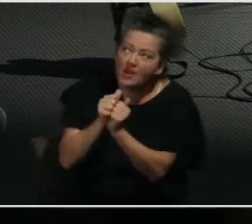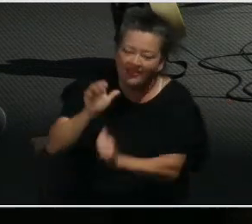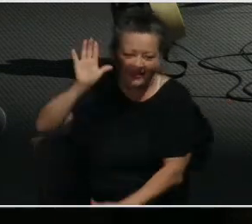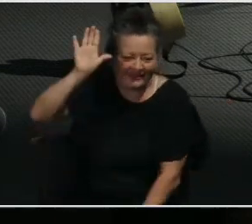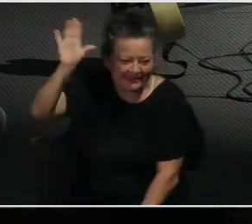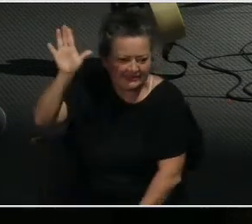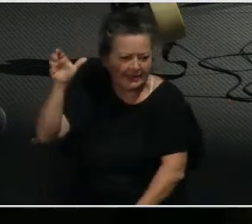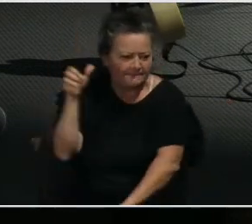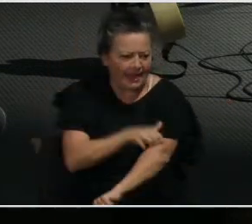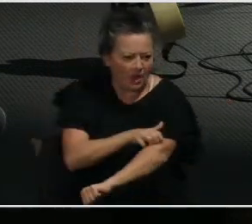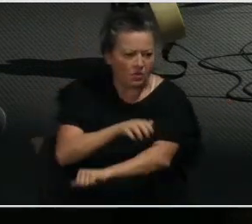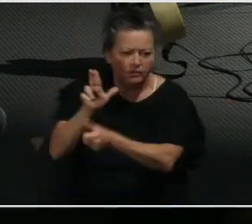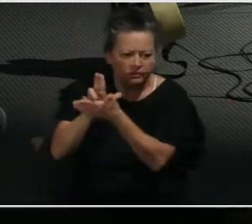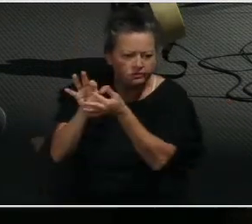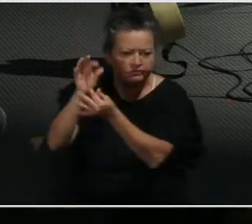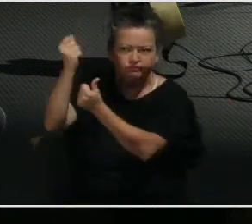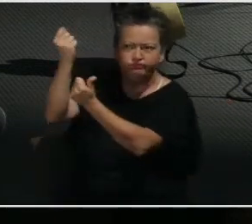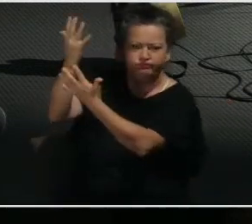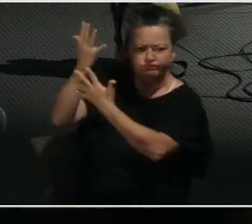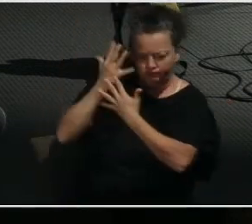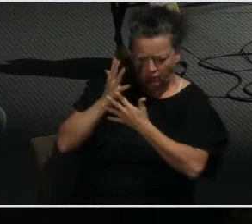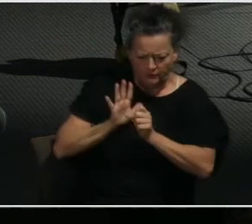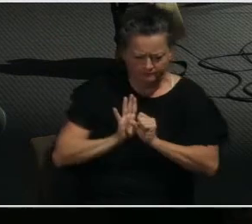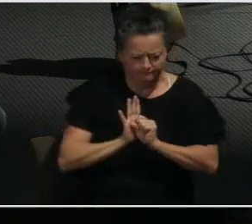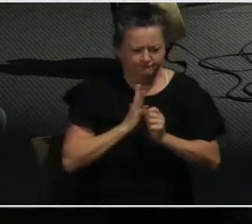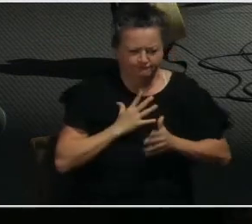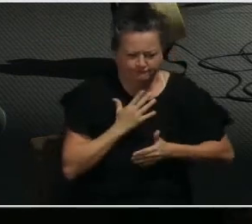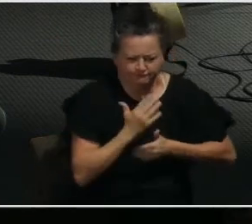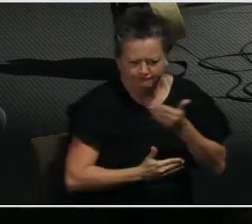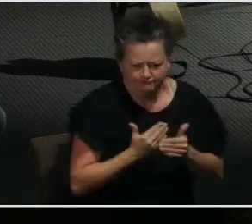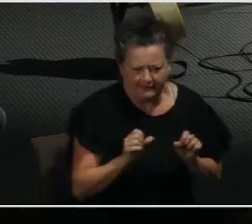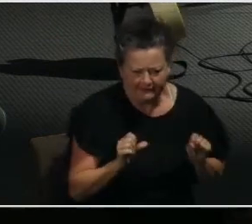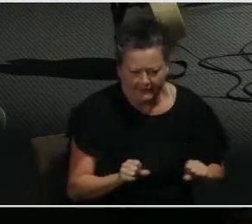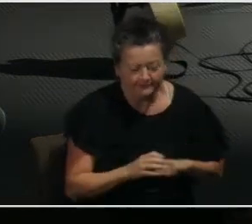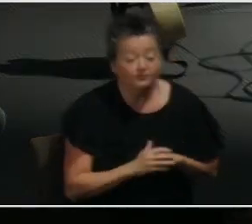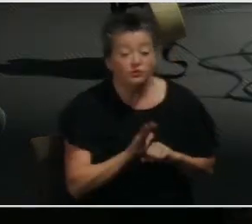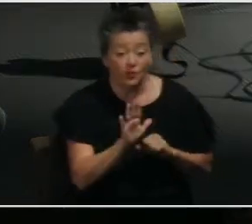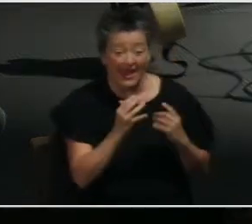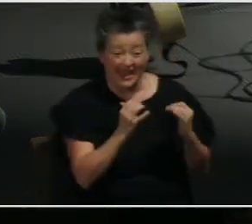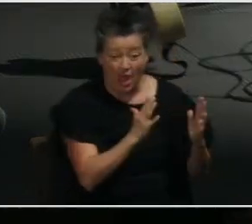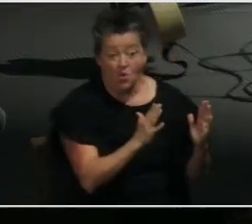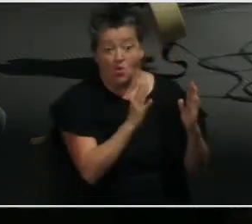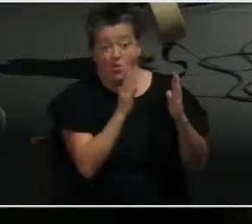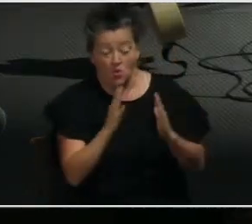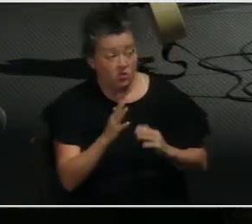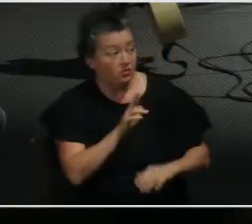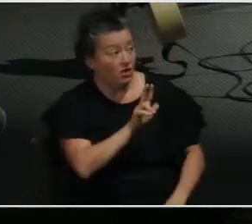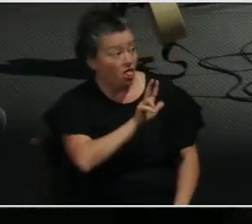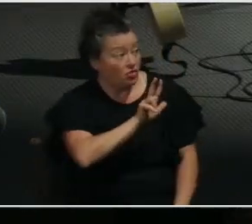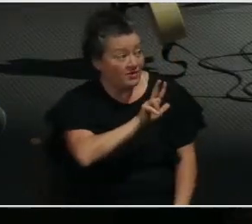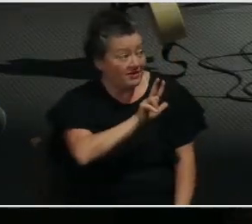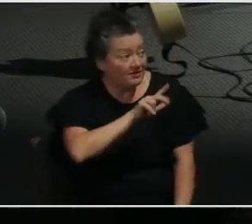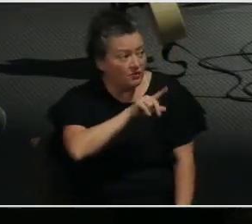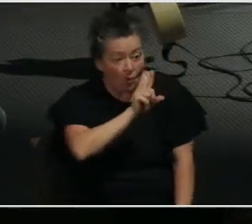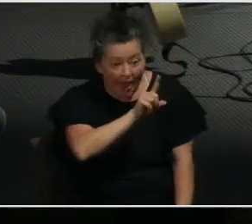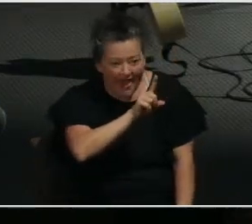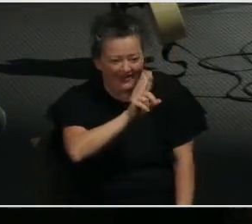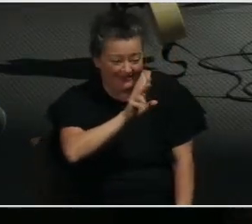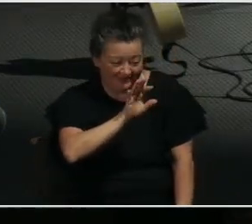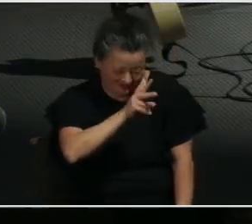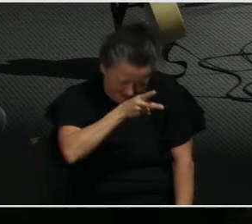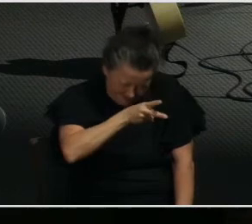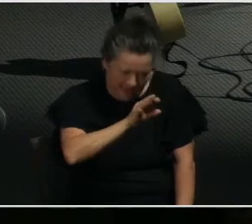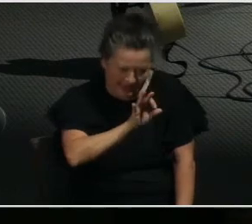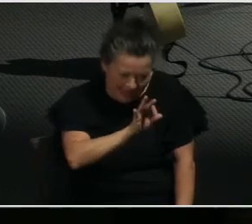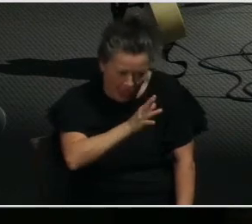in and through us. So in verses 3 to 8, Paul tells them why he is thankful to God when he prays. But in verses 9